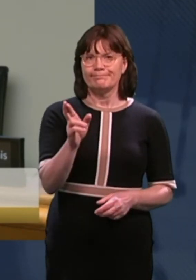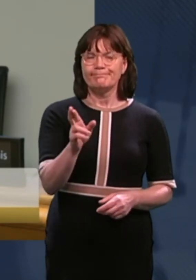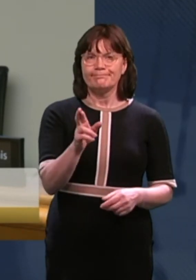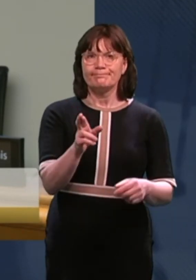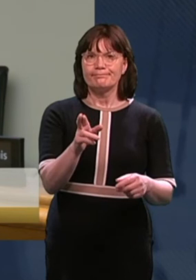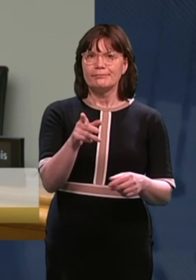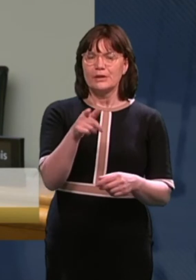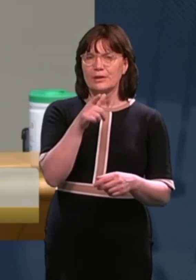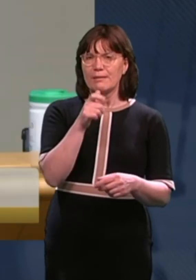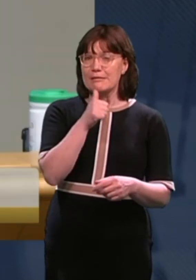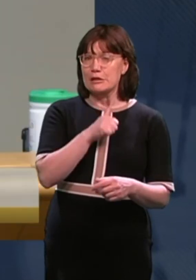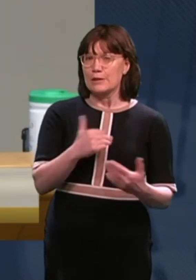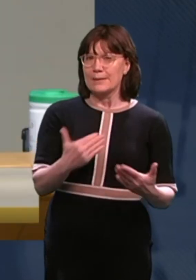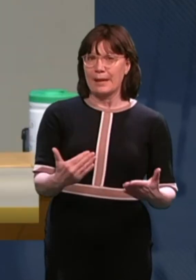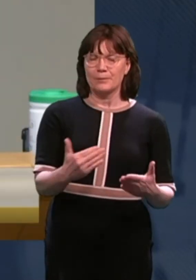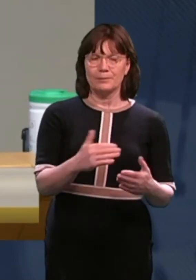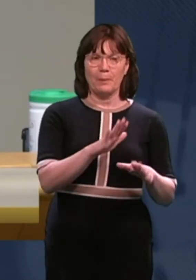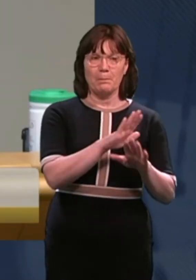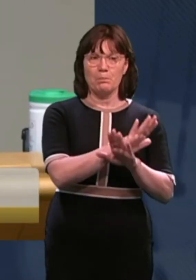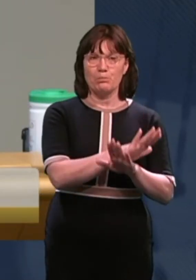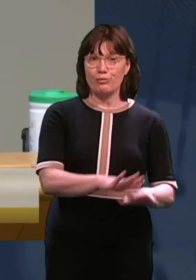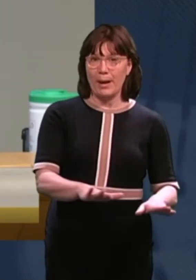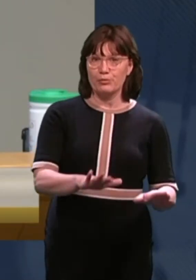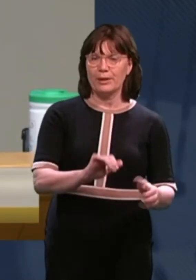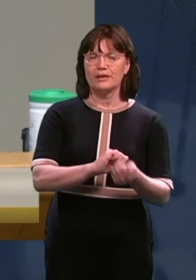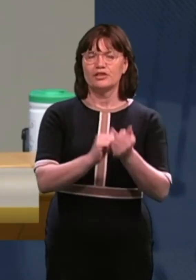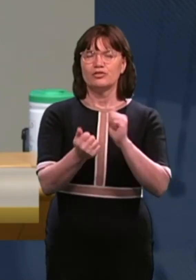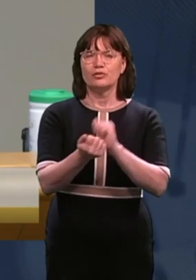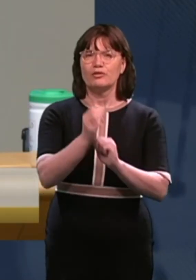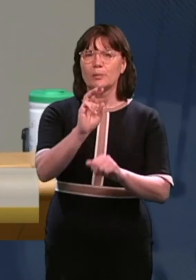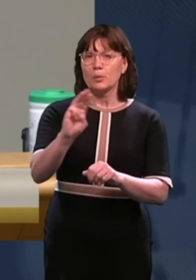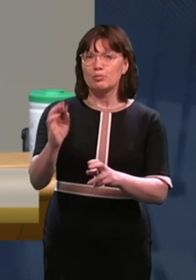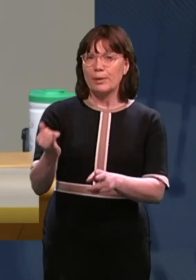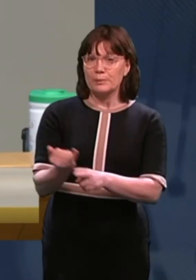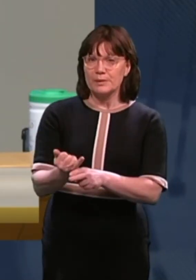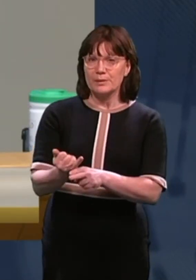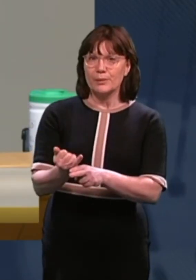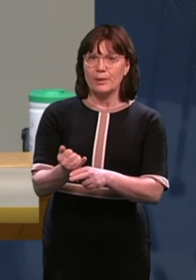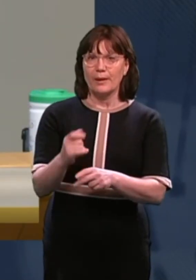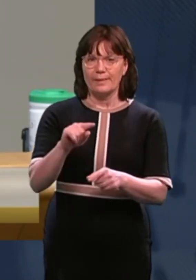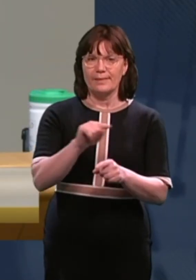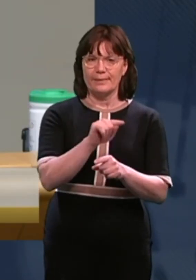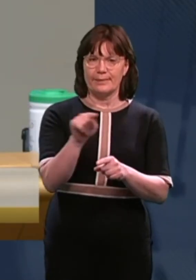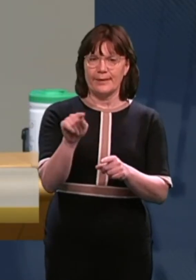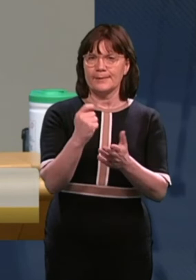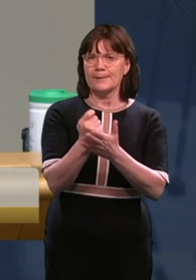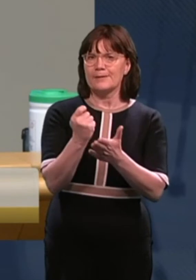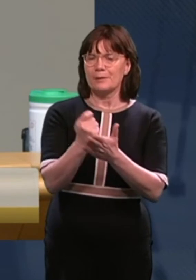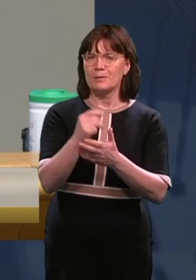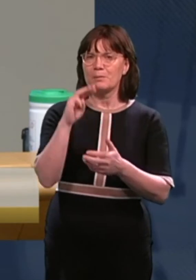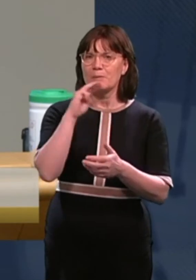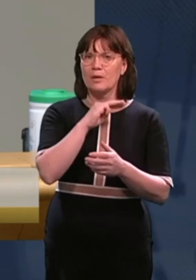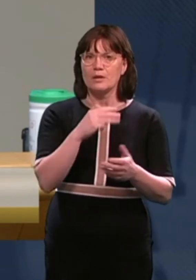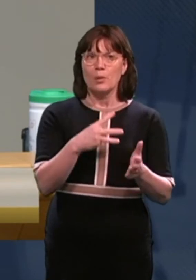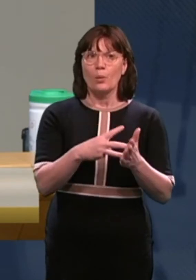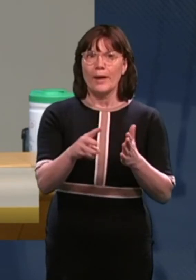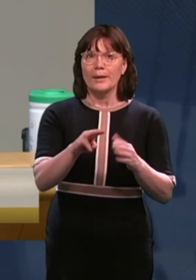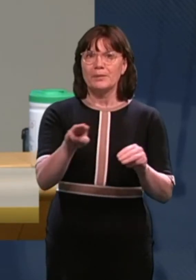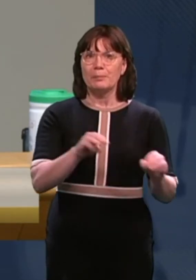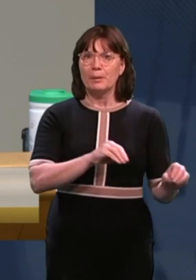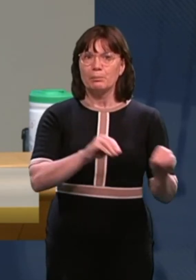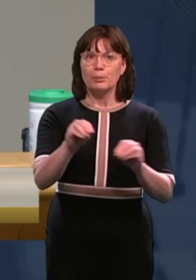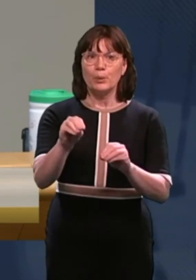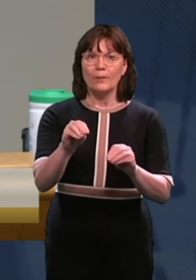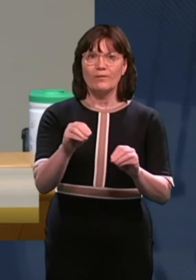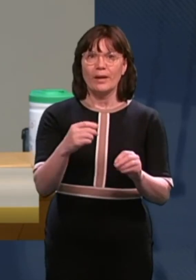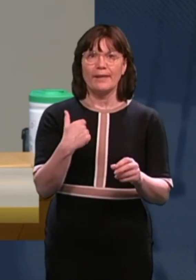post-primary is obviously critical. And you mentioned one of the challenges there, actually, is when people move, you know, and you're not